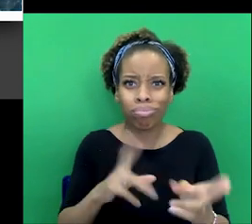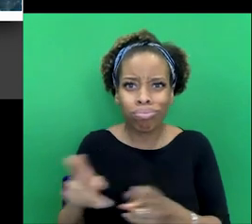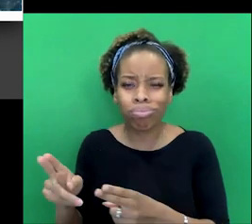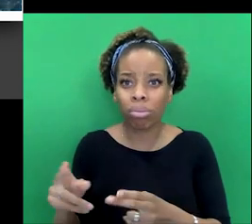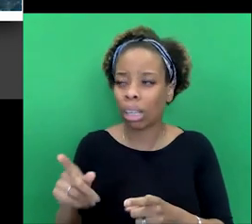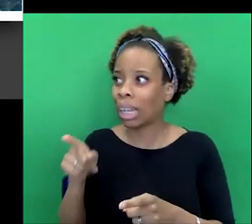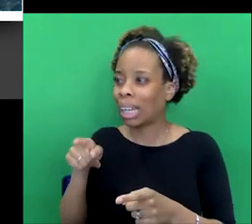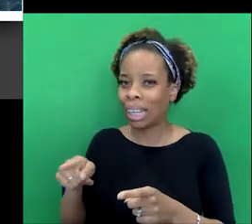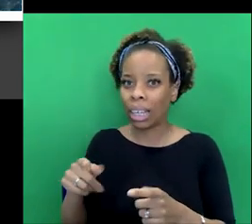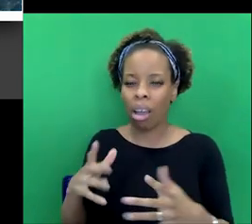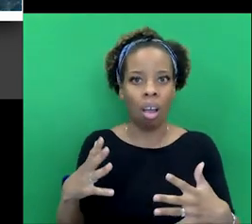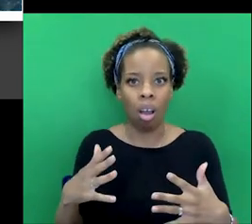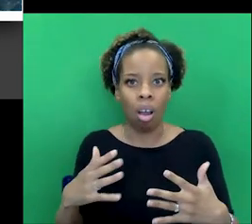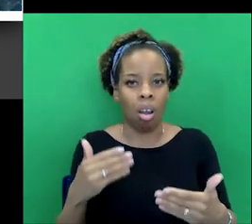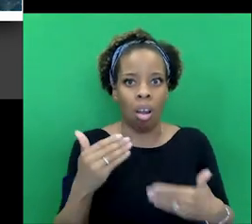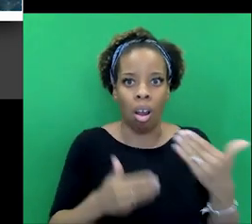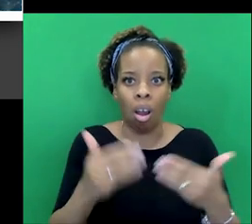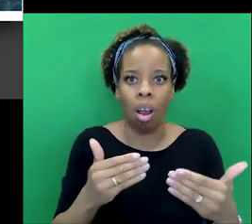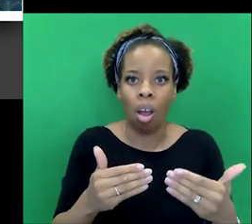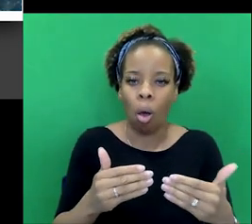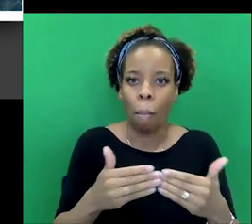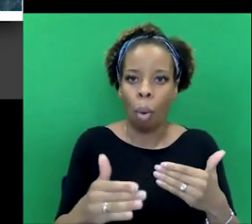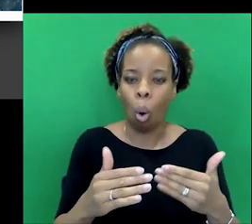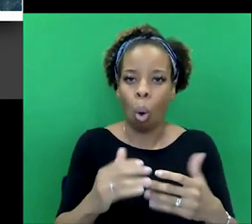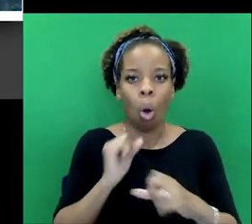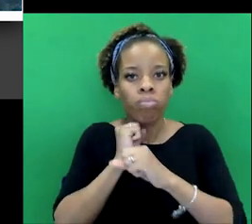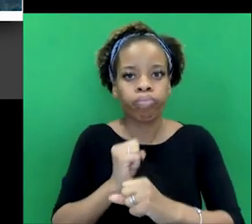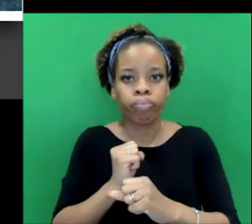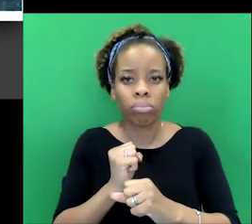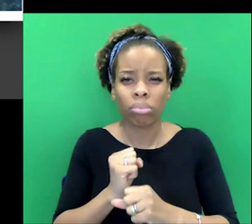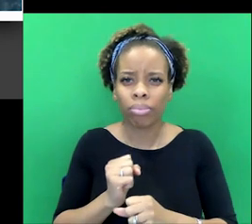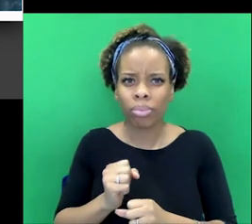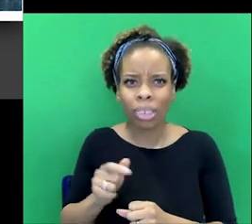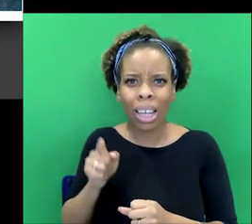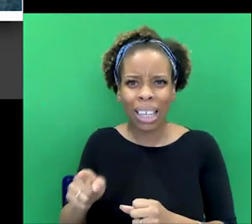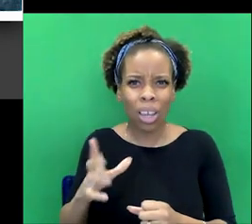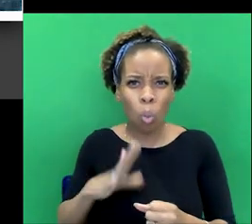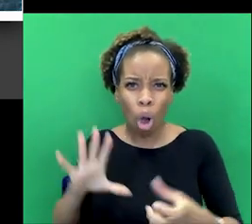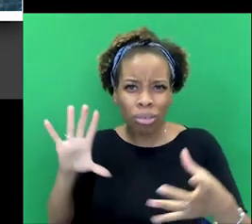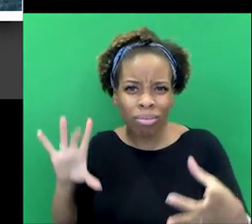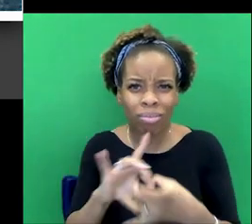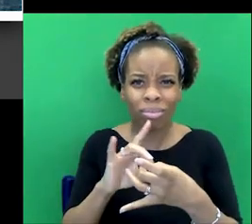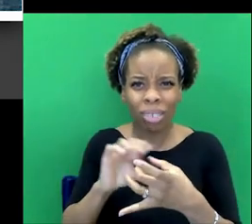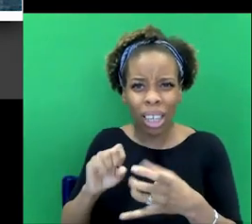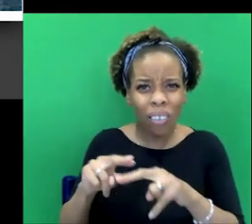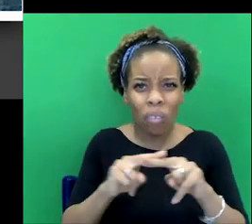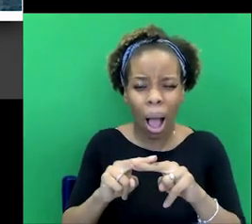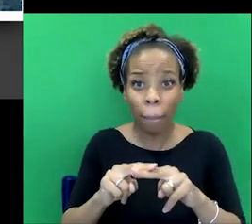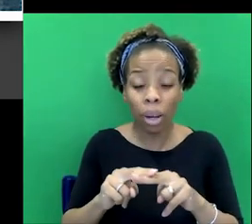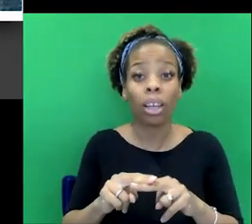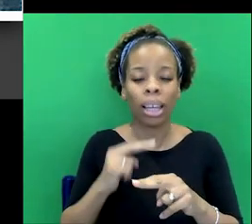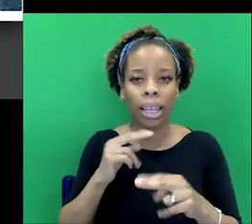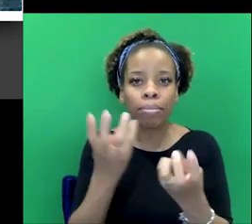sciences, the, um, this, uh, you know, this need to reach out to the dead, uh, that there is the